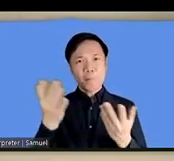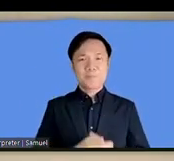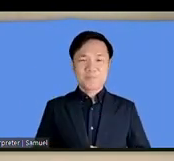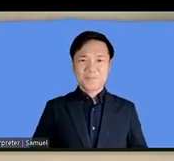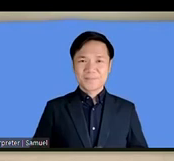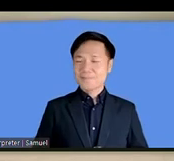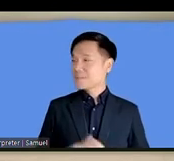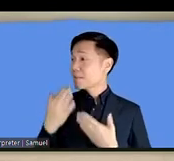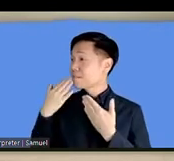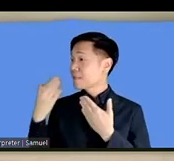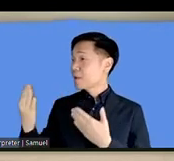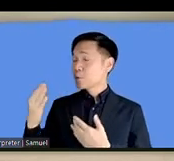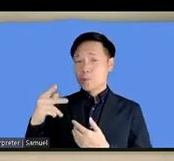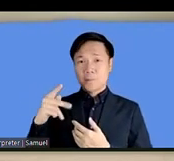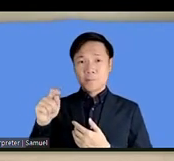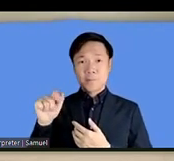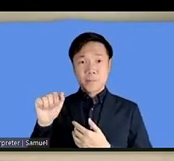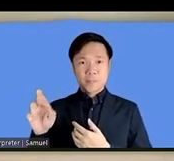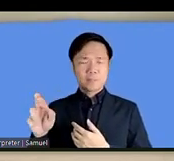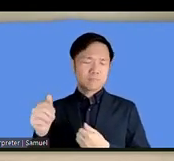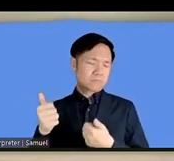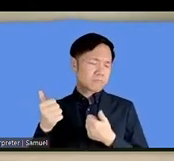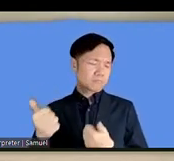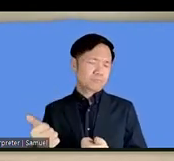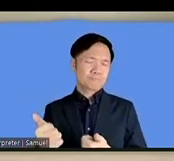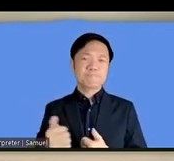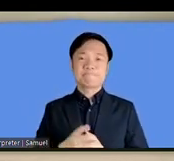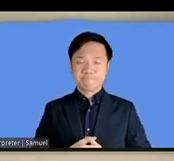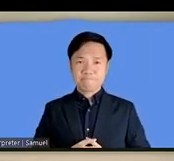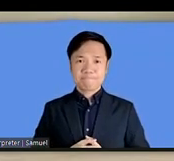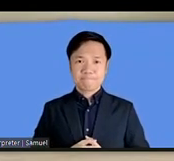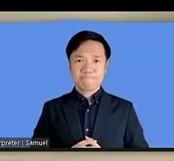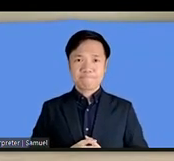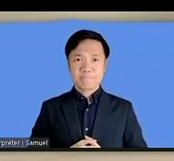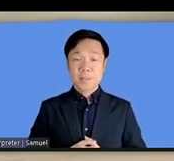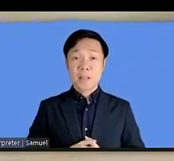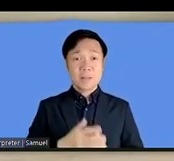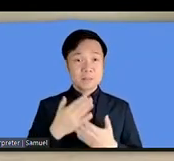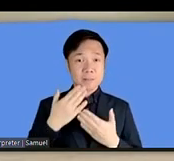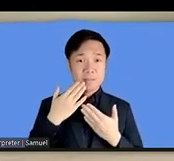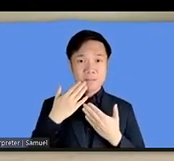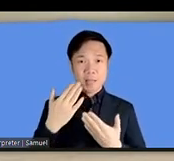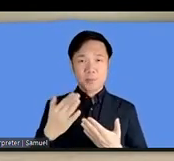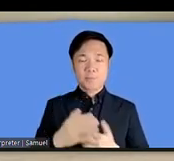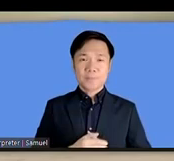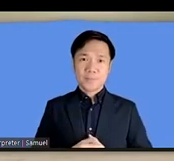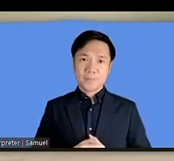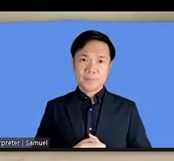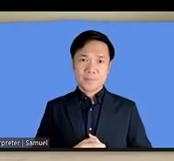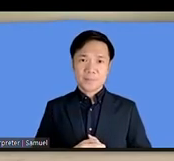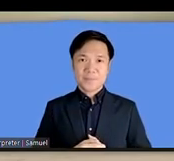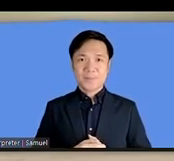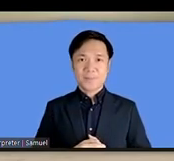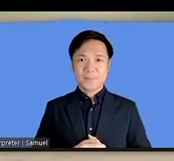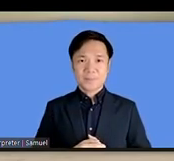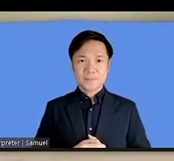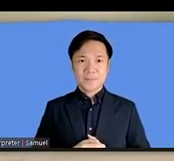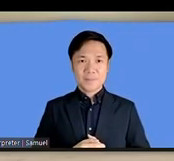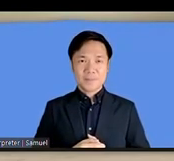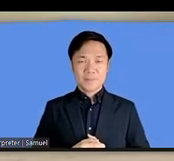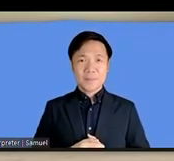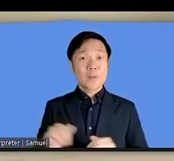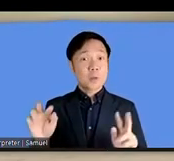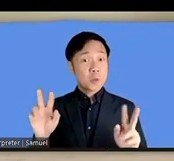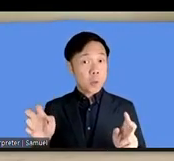is uh really valuable uh i i really appreciate this the the comment about following